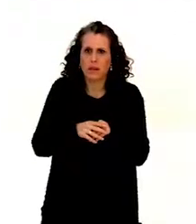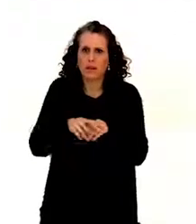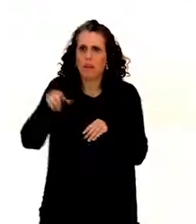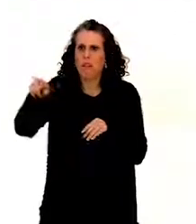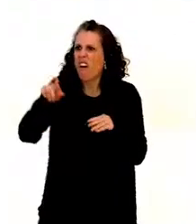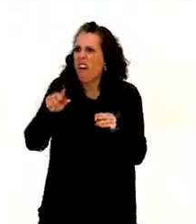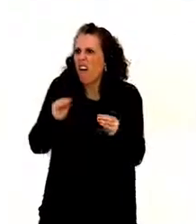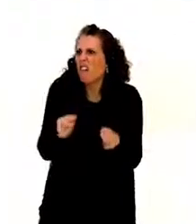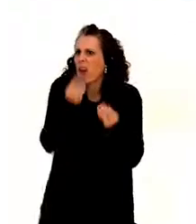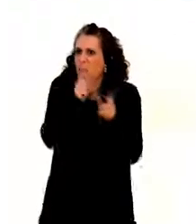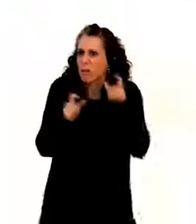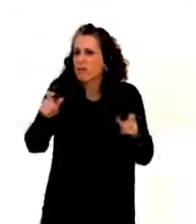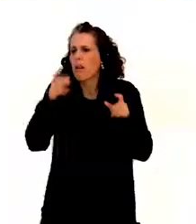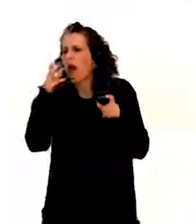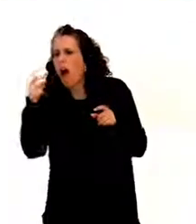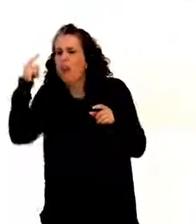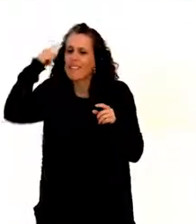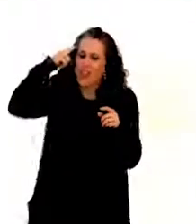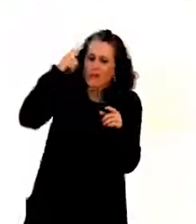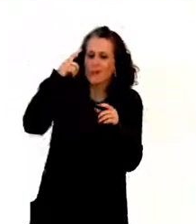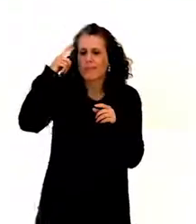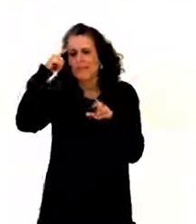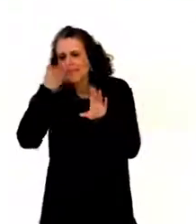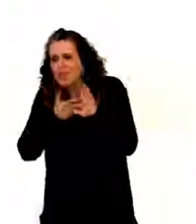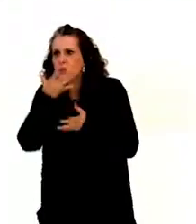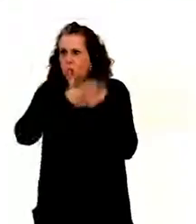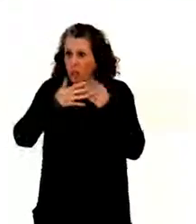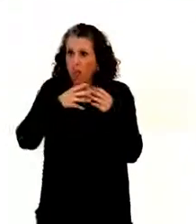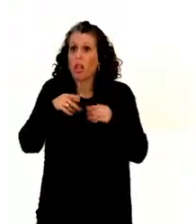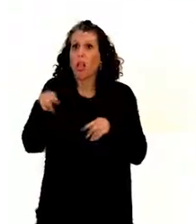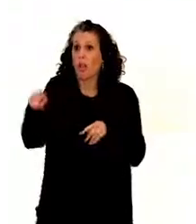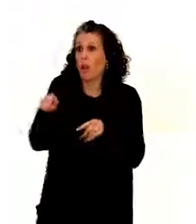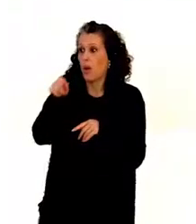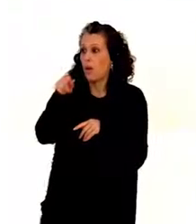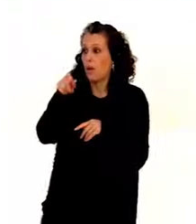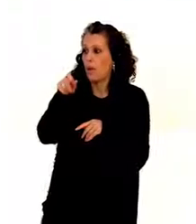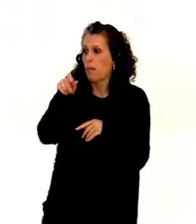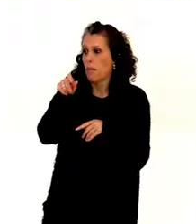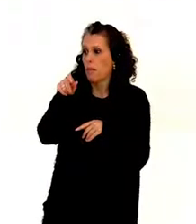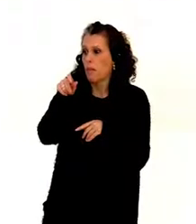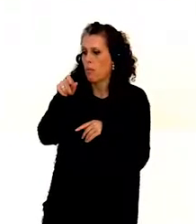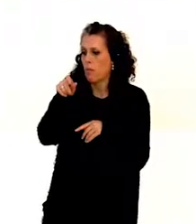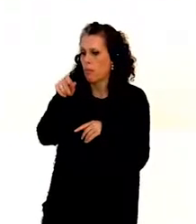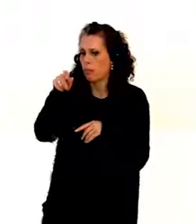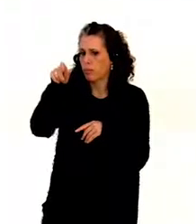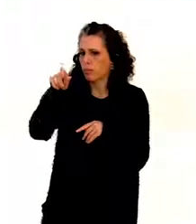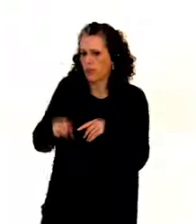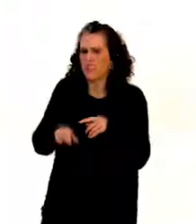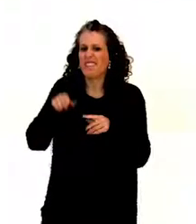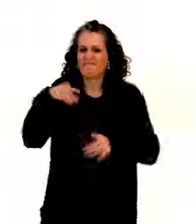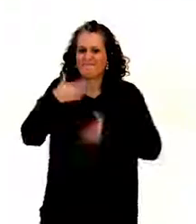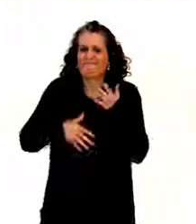psychosocial combined disabilities who allegedly committed quite disgusting crime of sexual